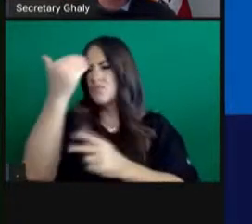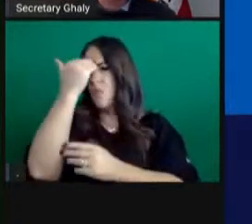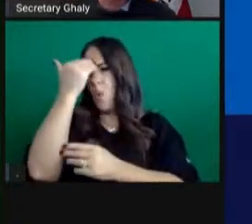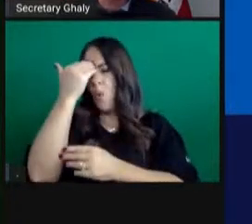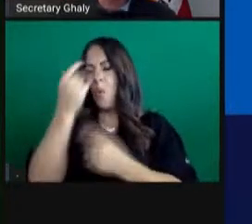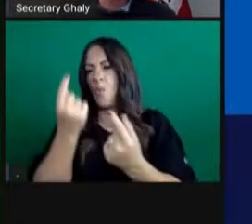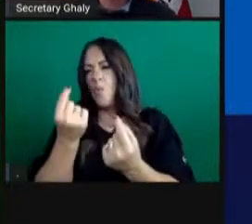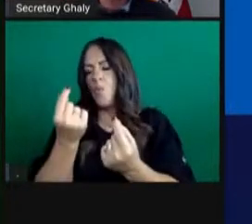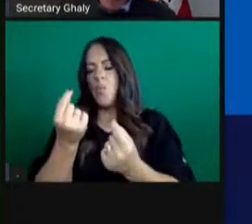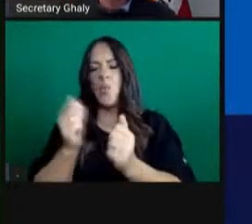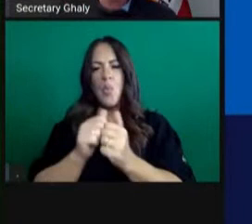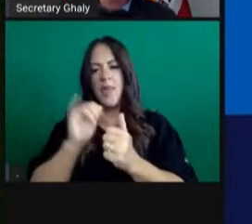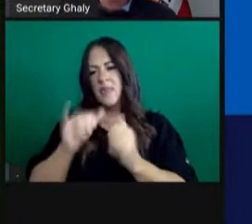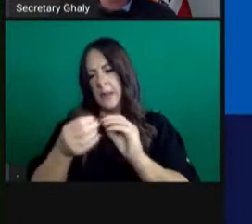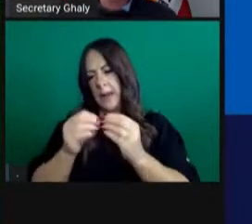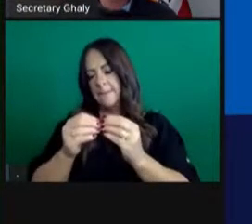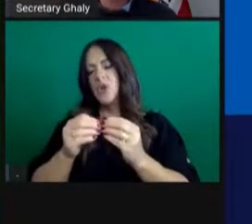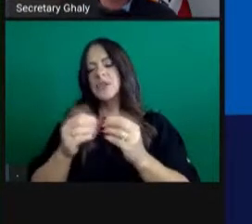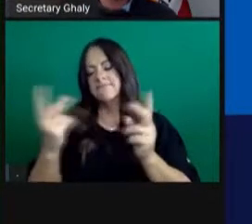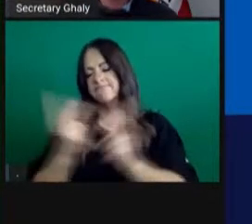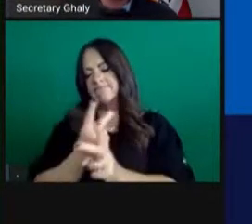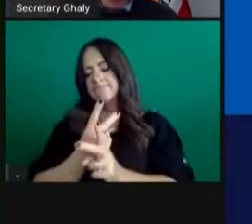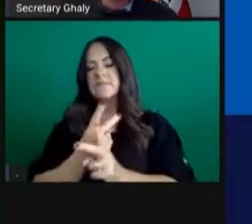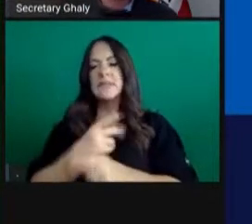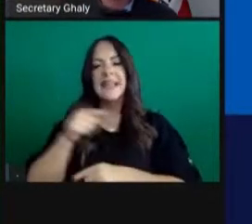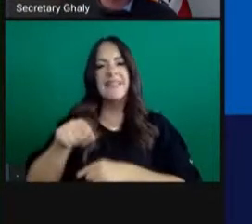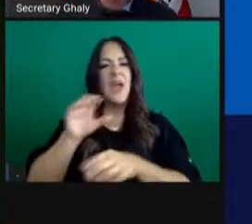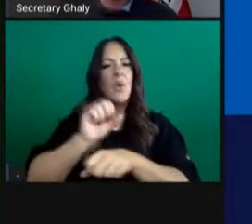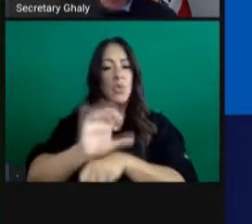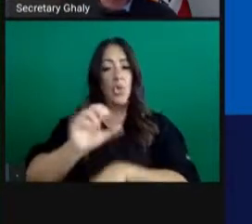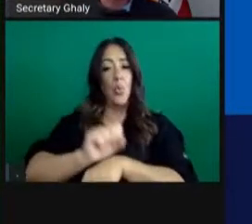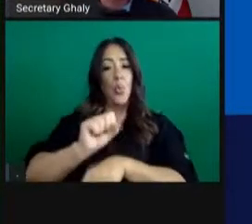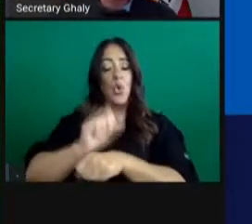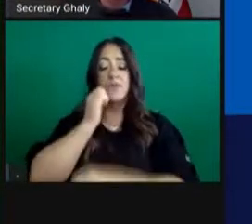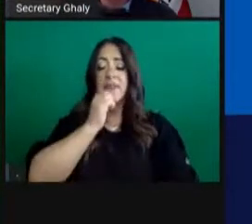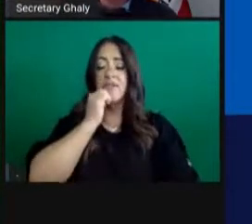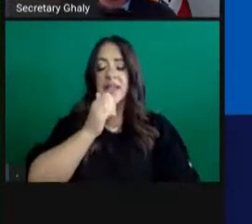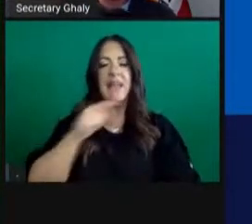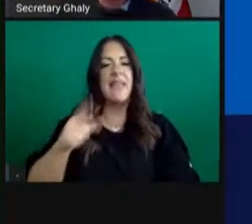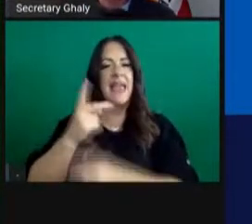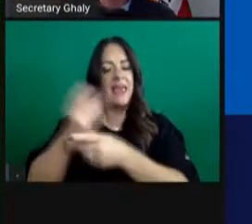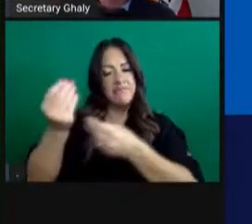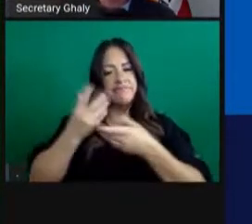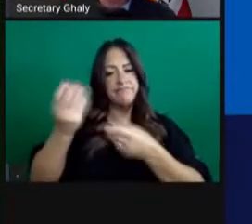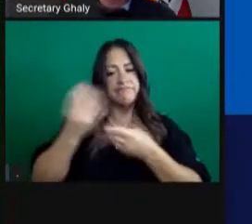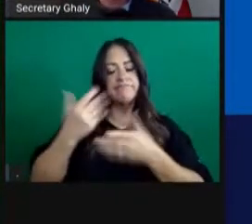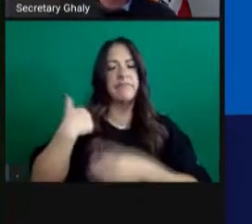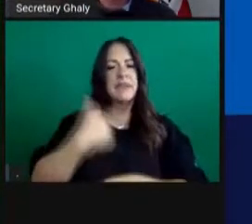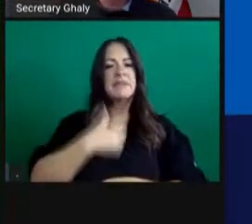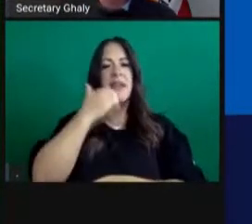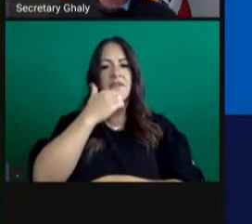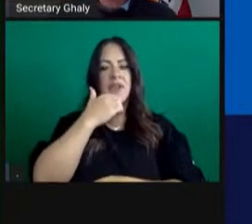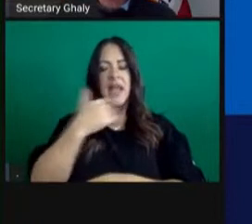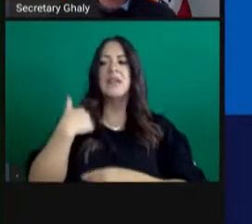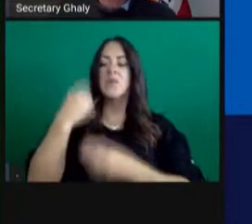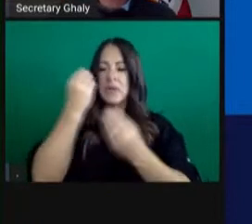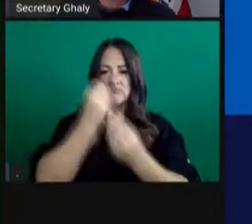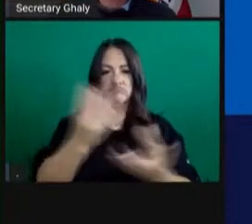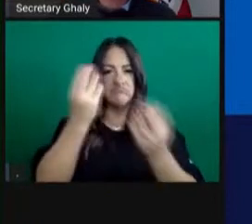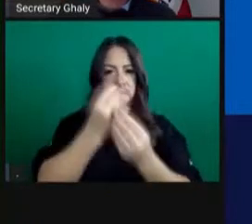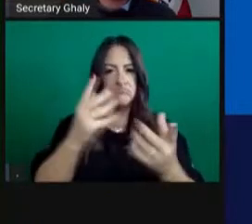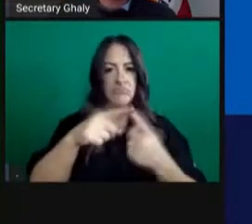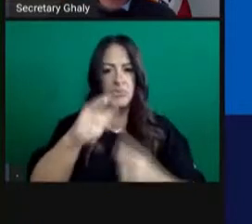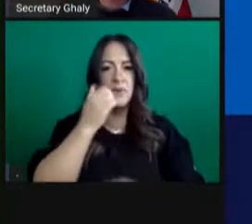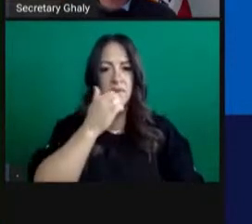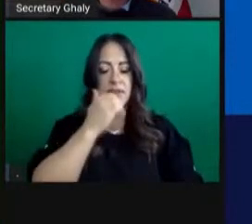road with these calculations, doing this on a daily basis and updating us and the public regularly. These